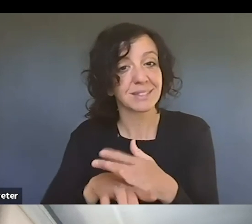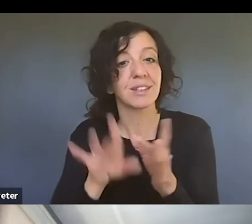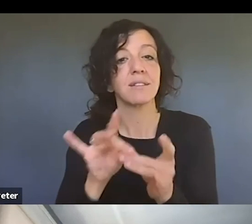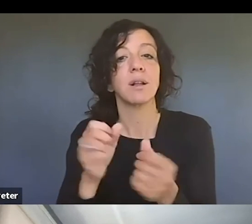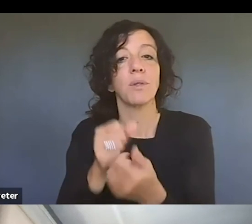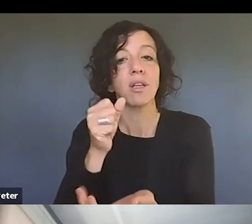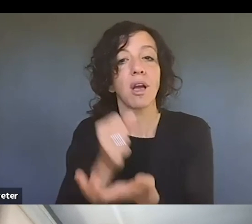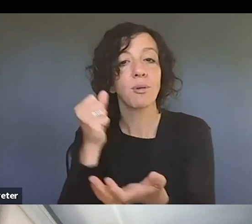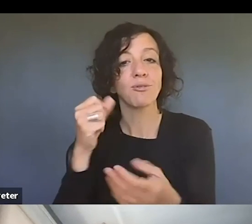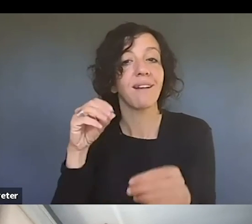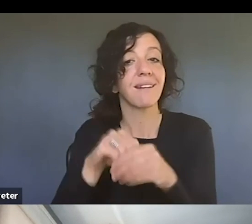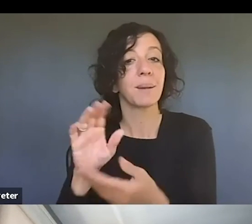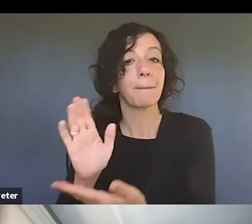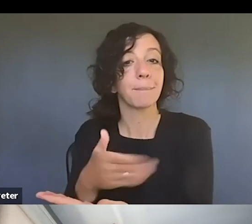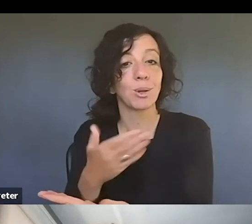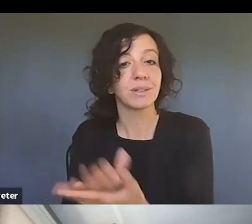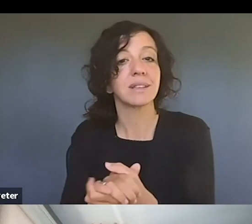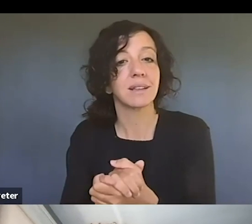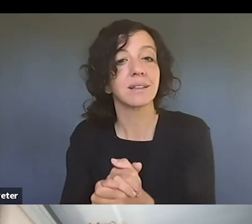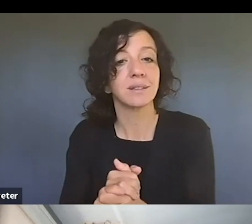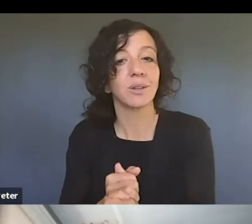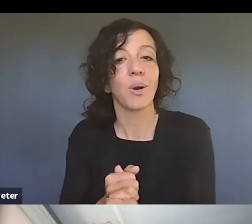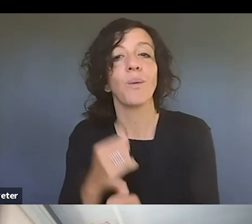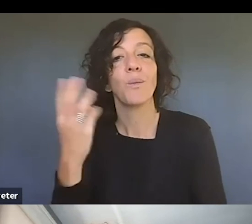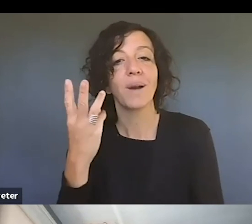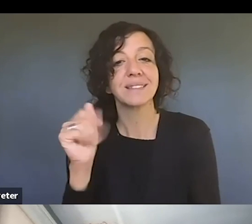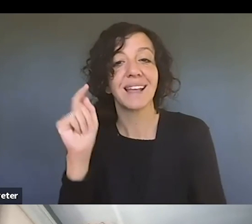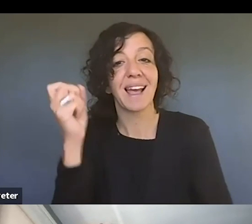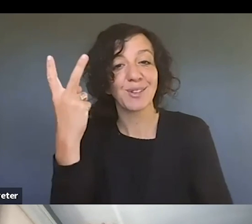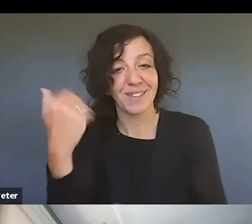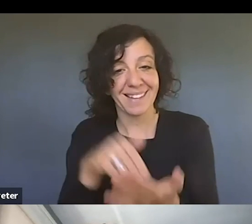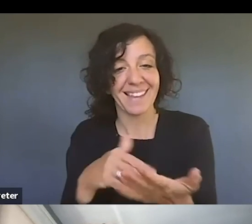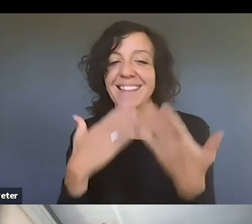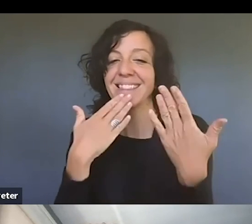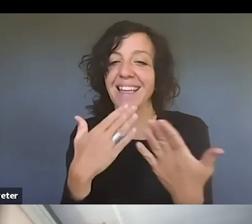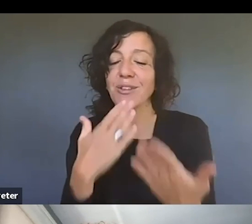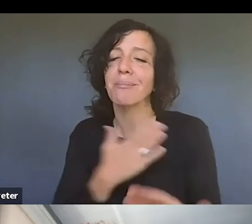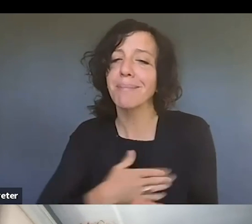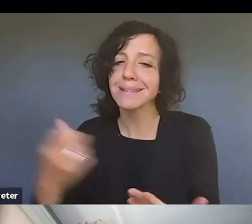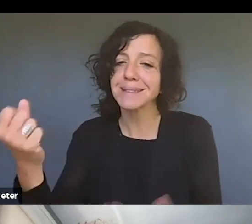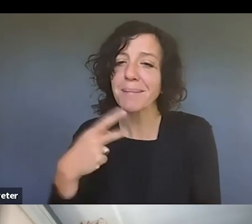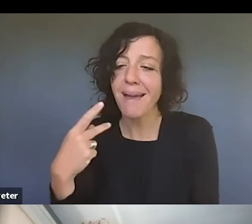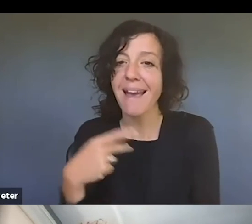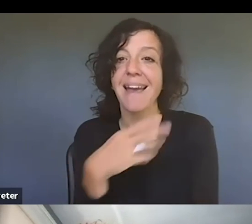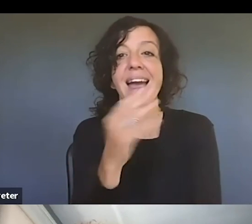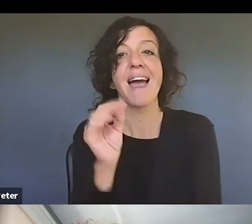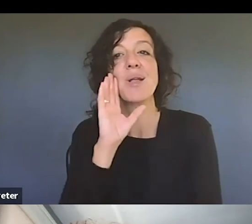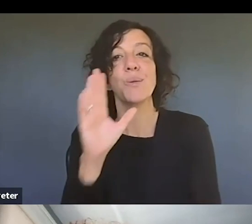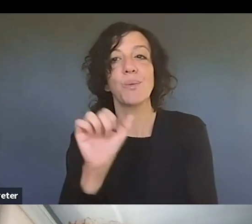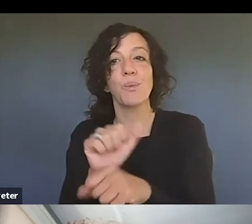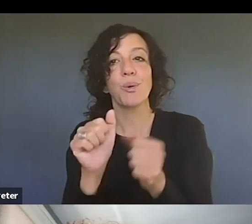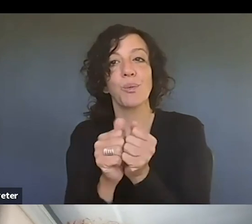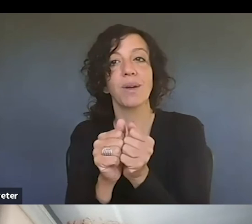um and so we'll do that we didn't see it noon as well so i hope you guys join us again um and i'm going to be working